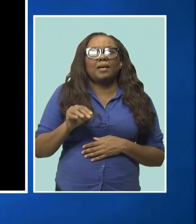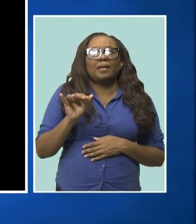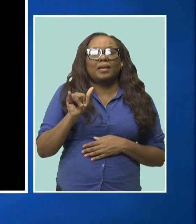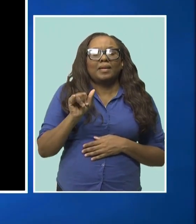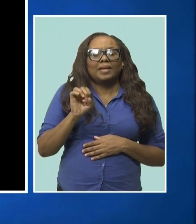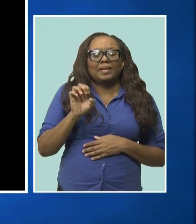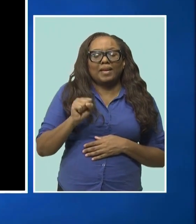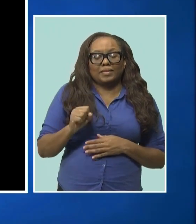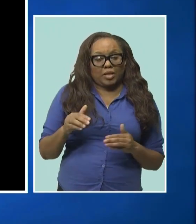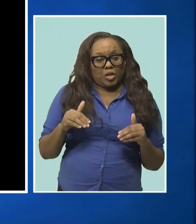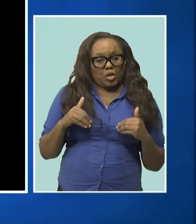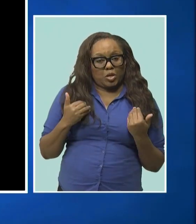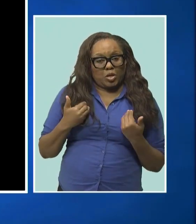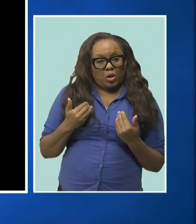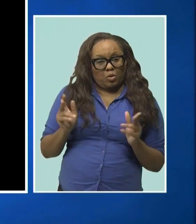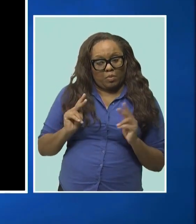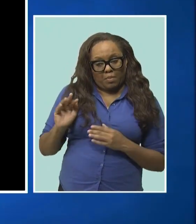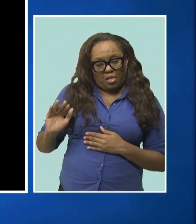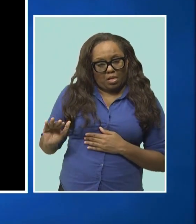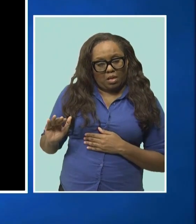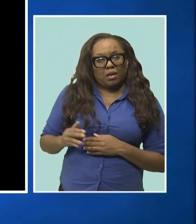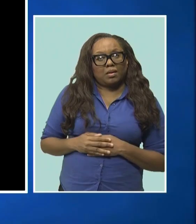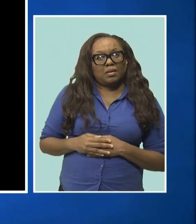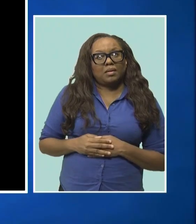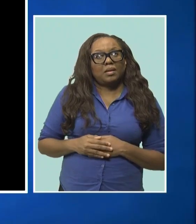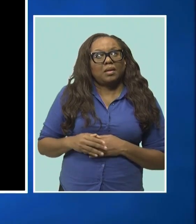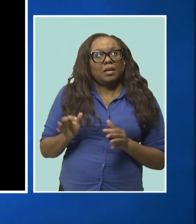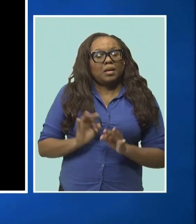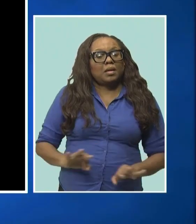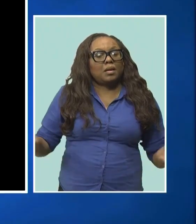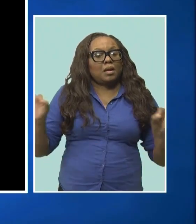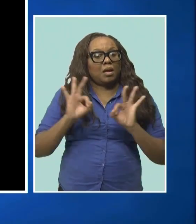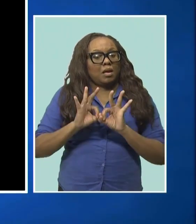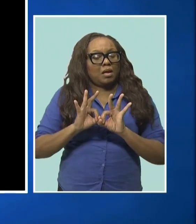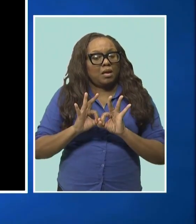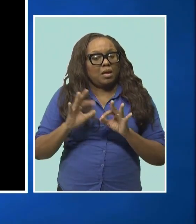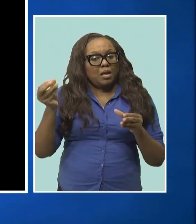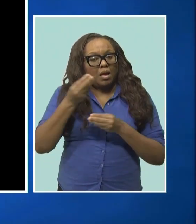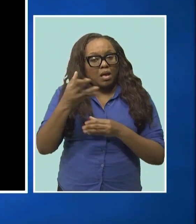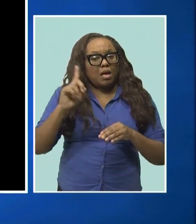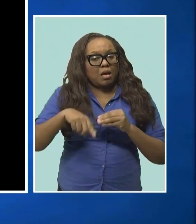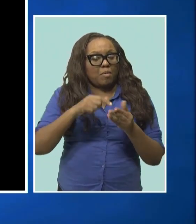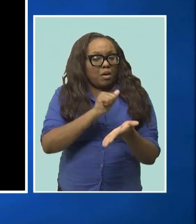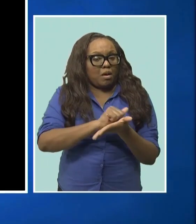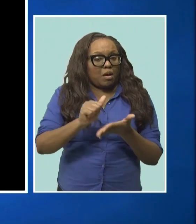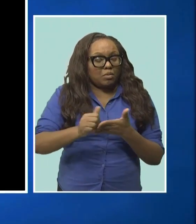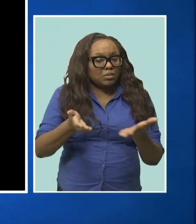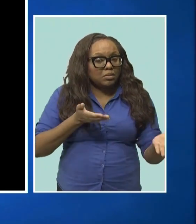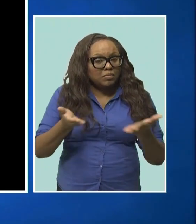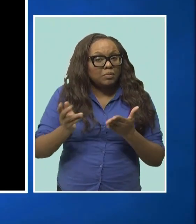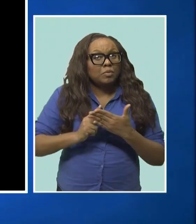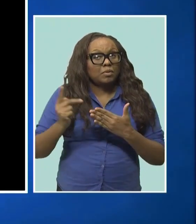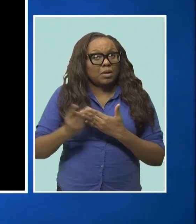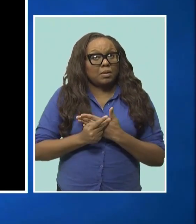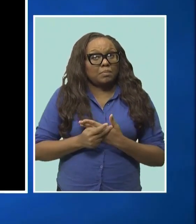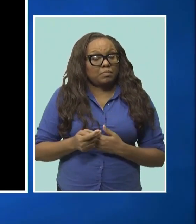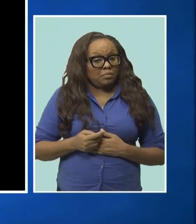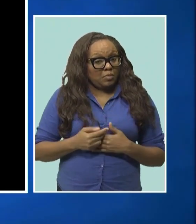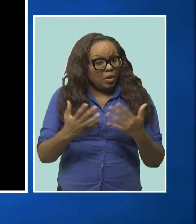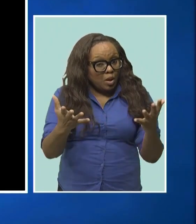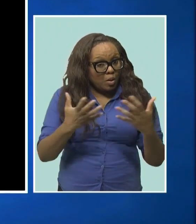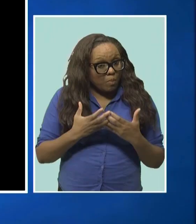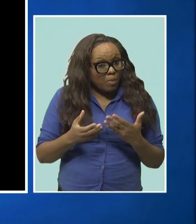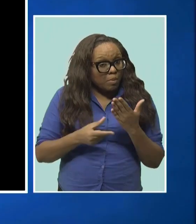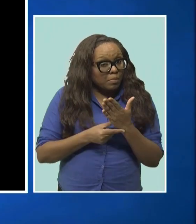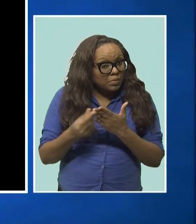juniors, among others. There is also important information on the YES accounting service program and more. Now, if you would like to get a physical copy